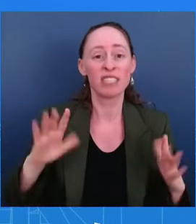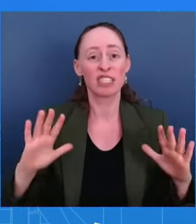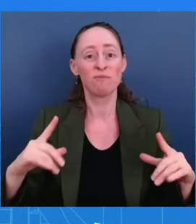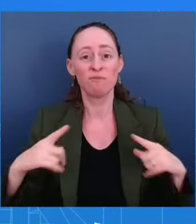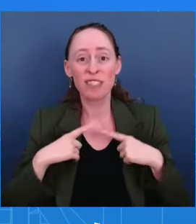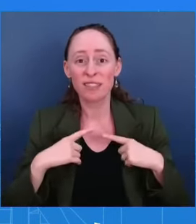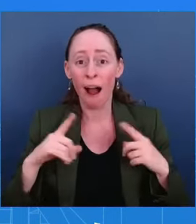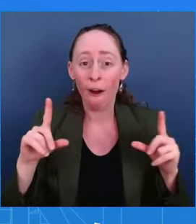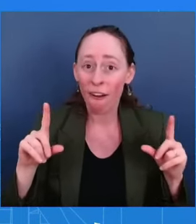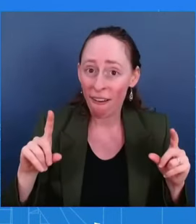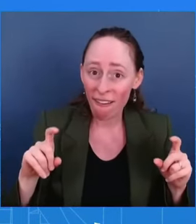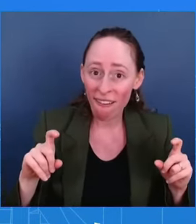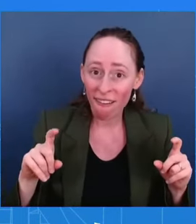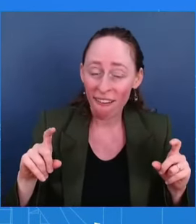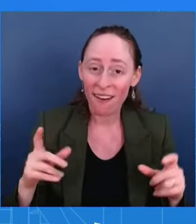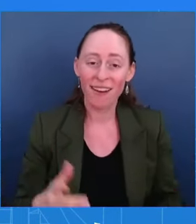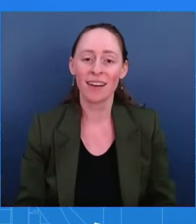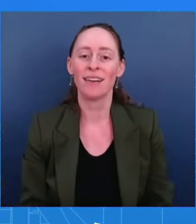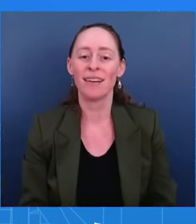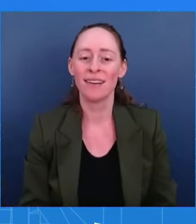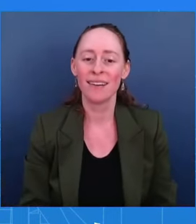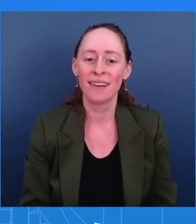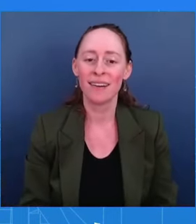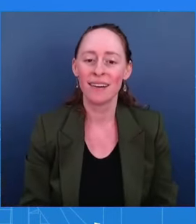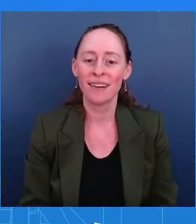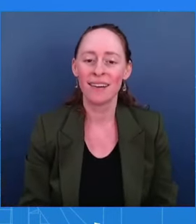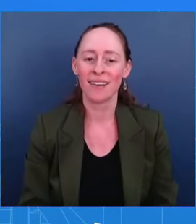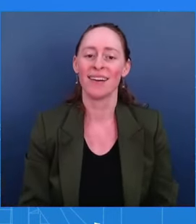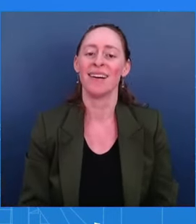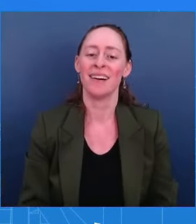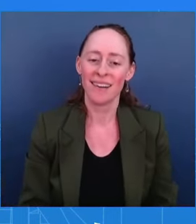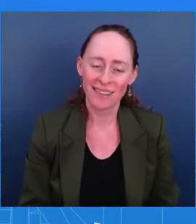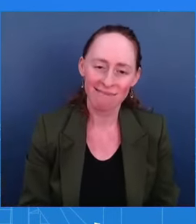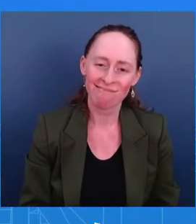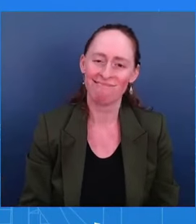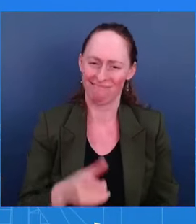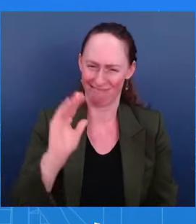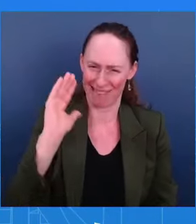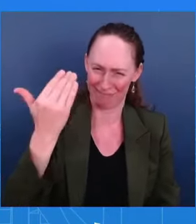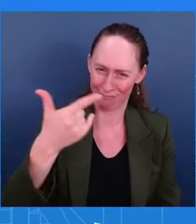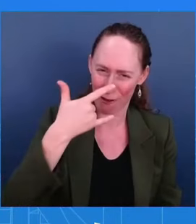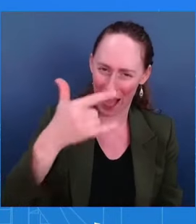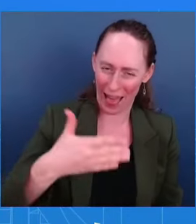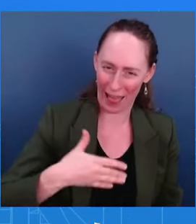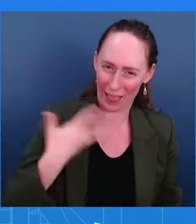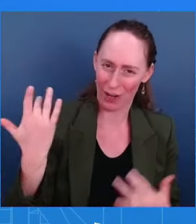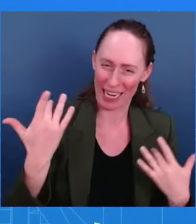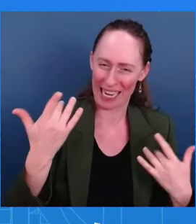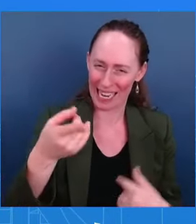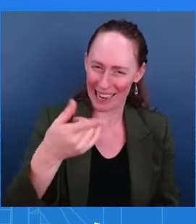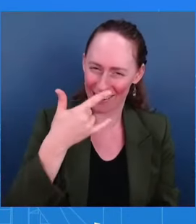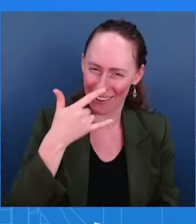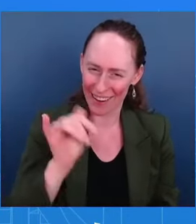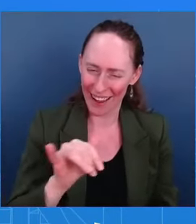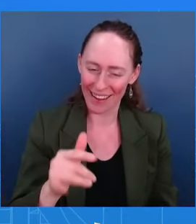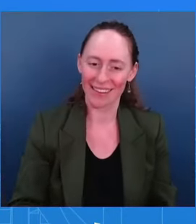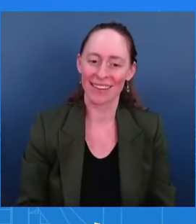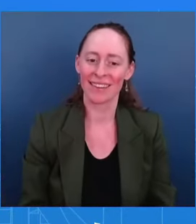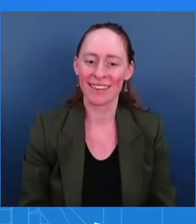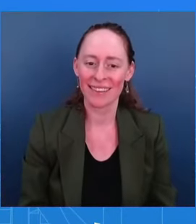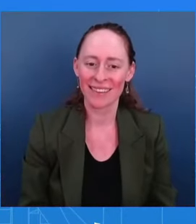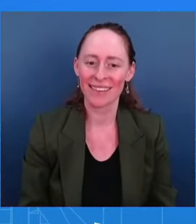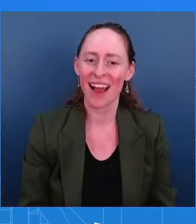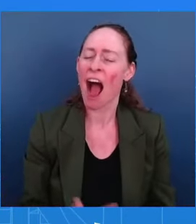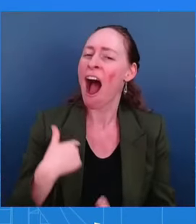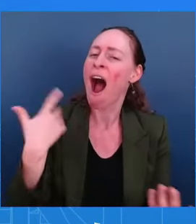No, but, you know, you guys keep telling us to appreciate him on the way out about the Inflation Reduction Act and things like glad that you've